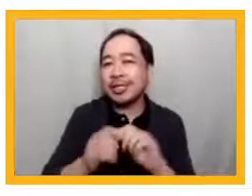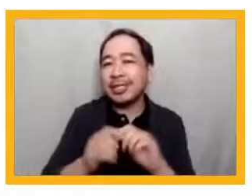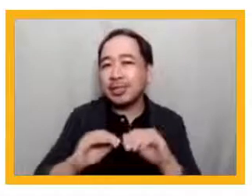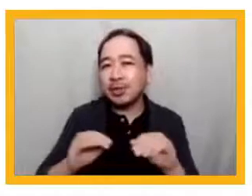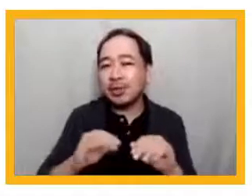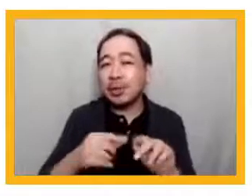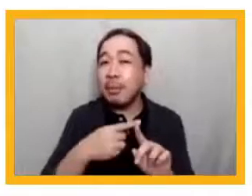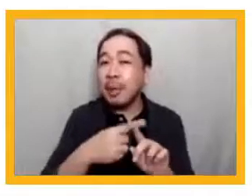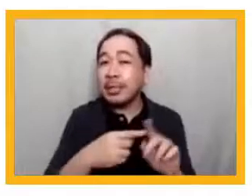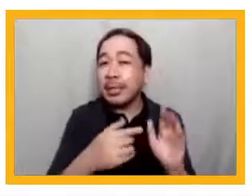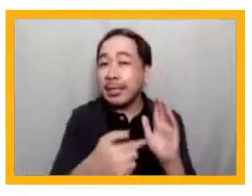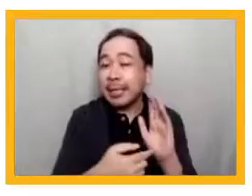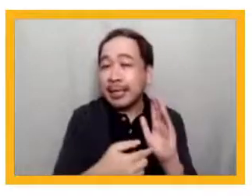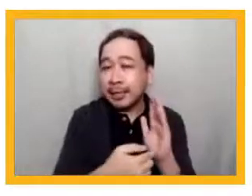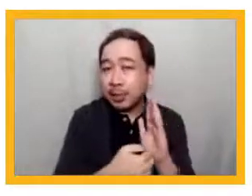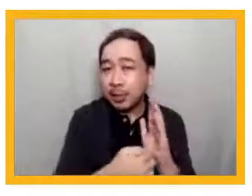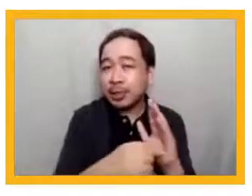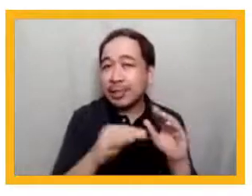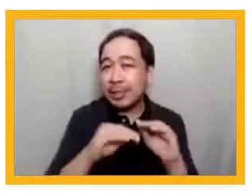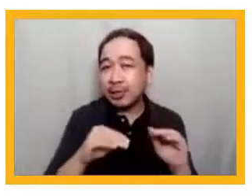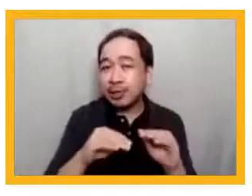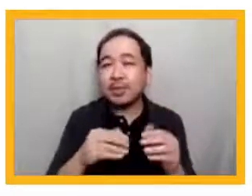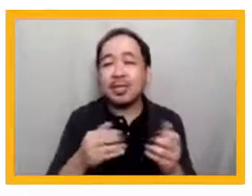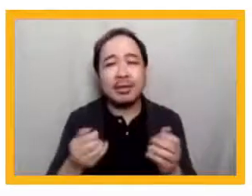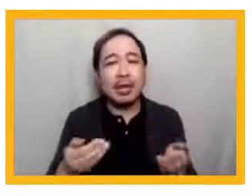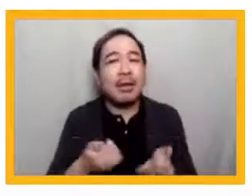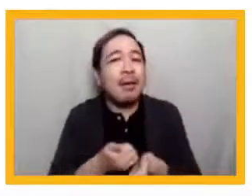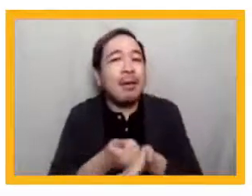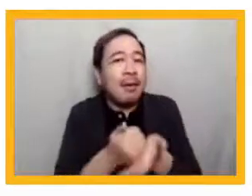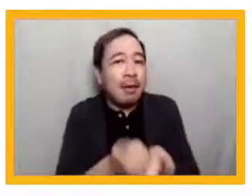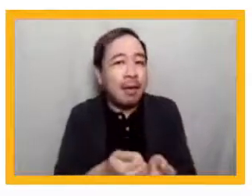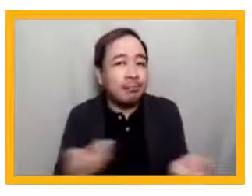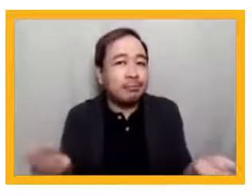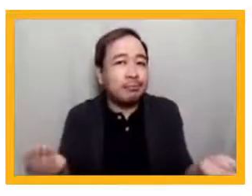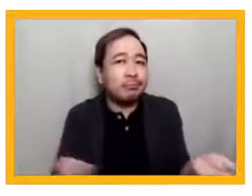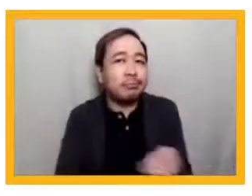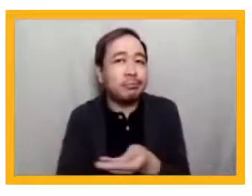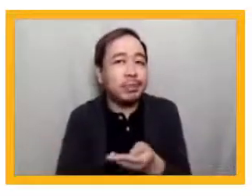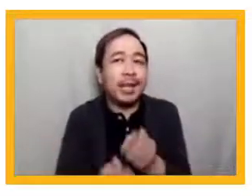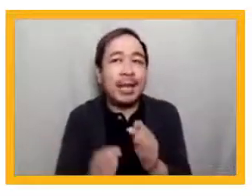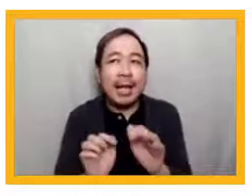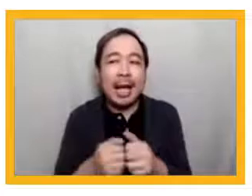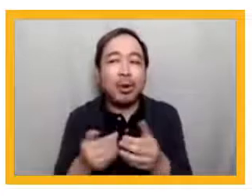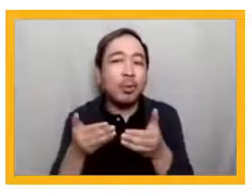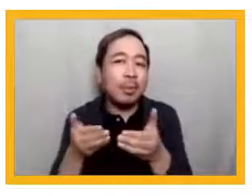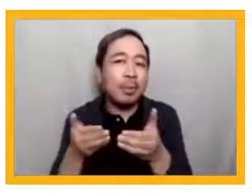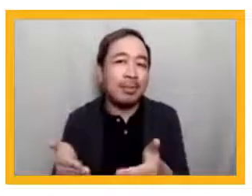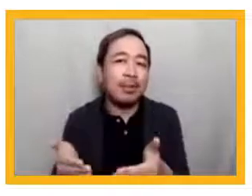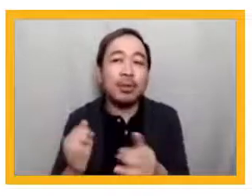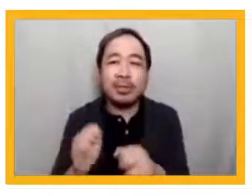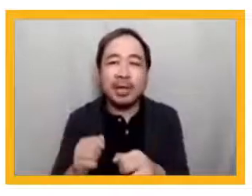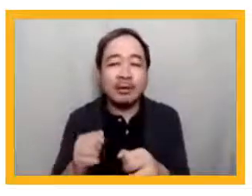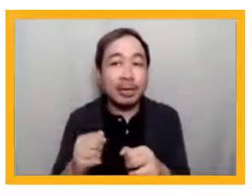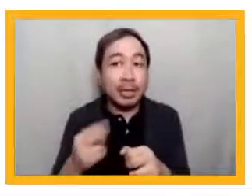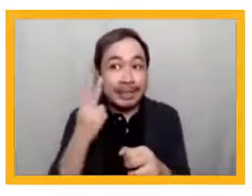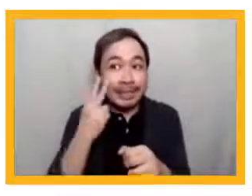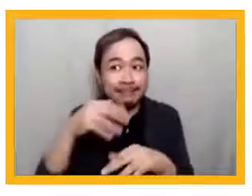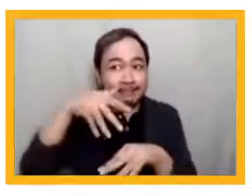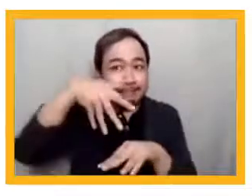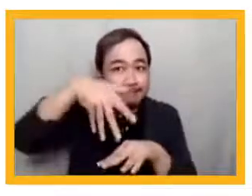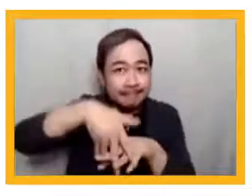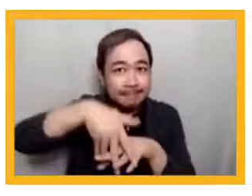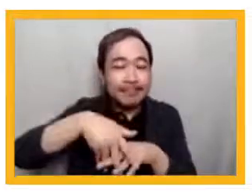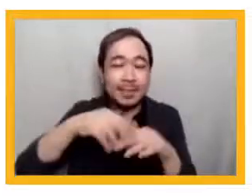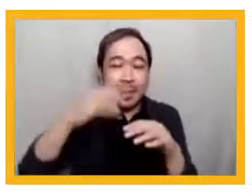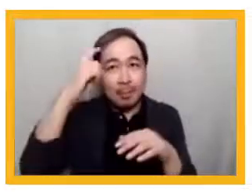can facilitate this transformation by embedding methodologies in a better understanding of the human mind, how it operates,